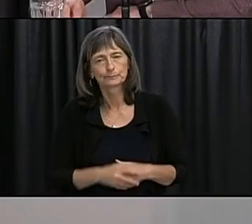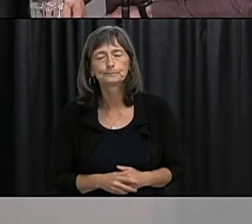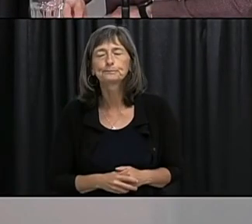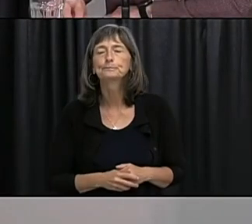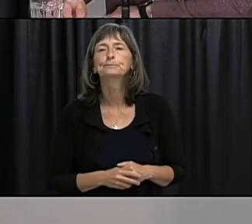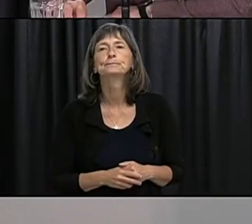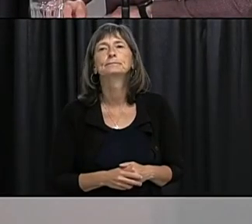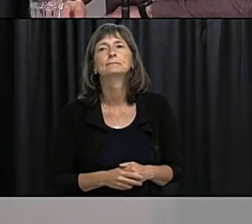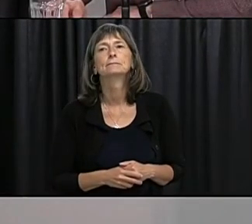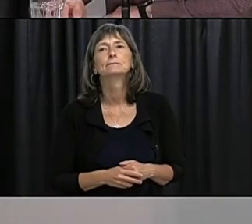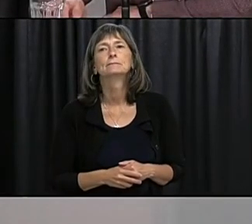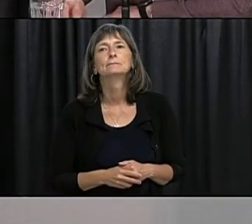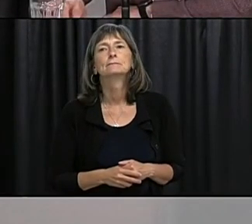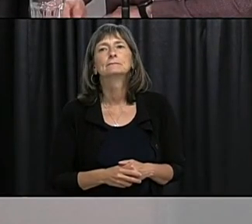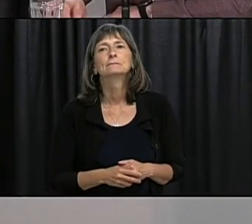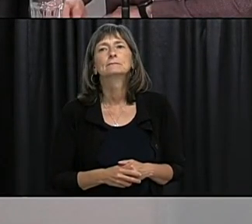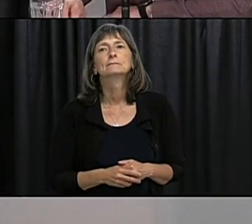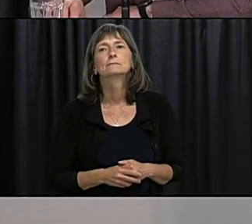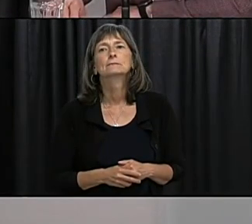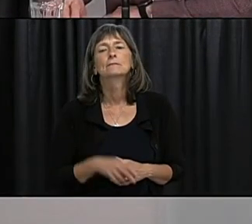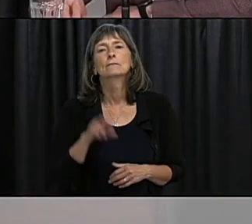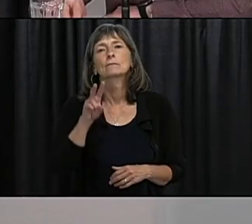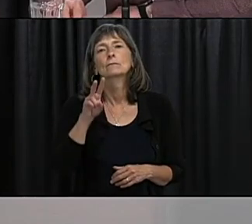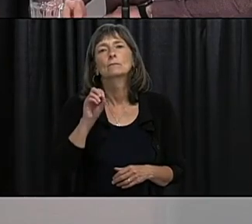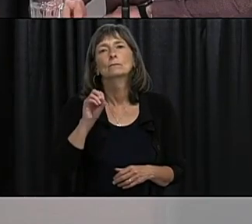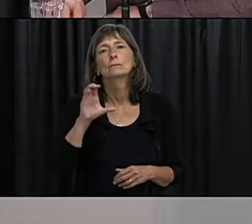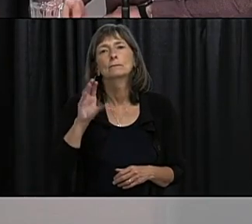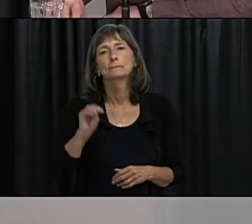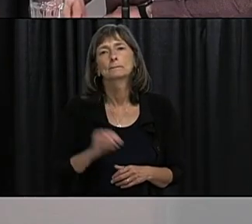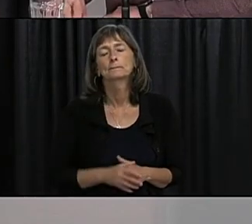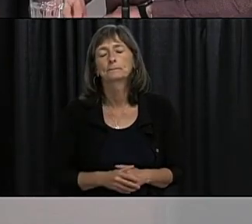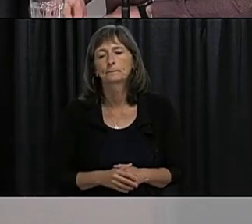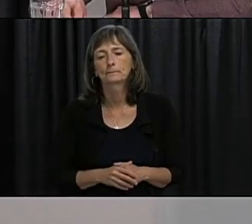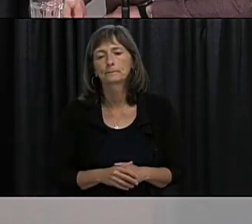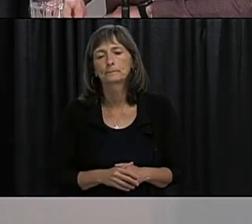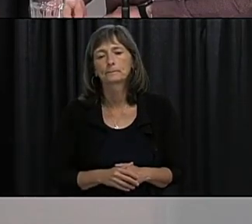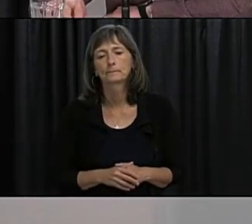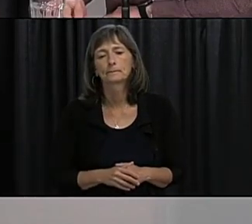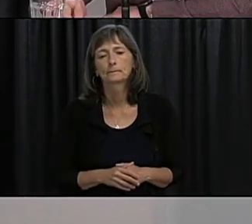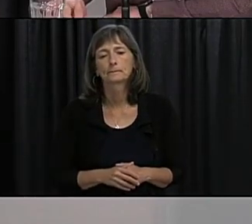our next question is from Victoria of the OCM news please go ahead